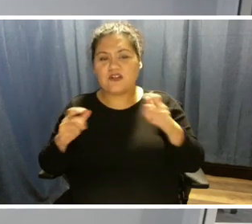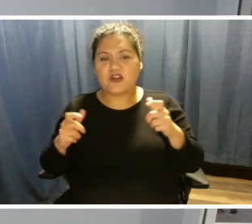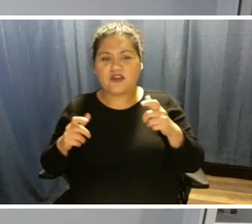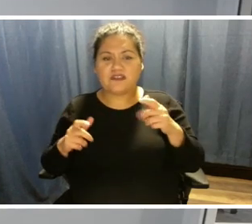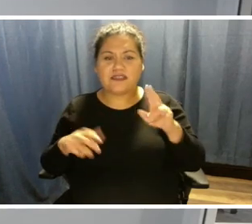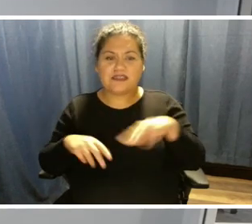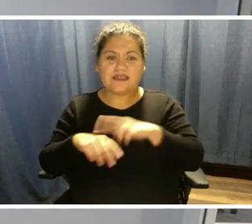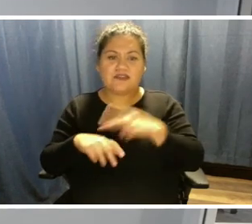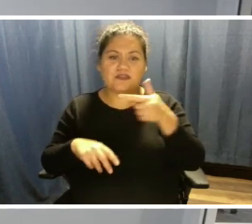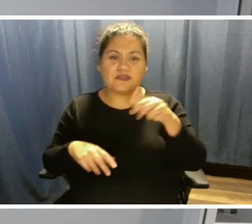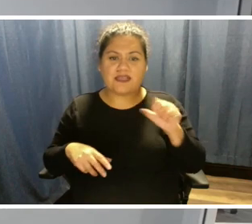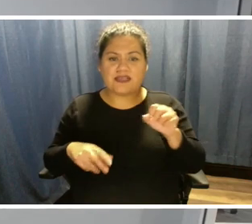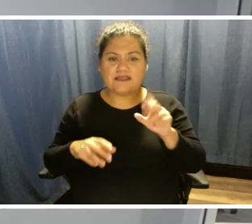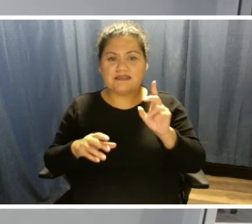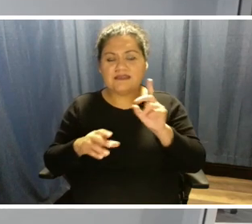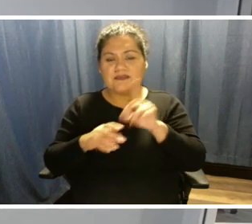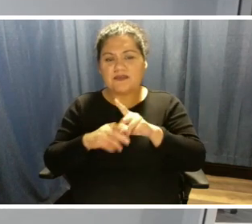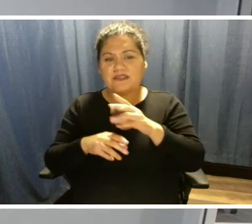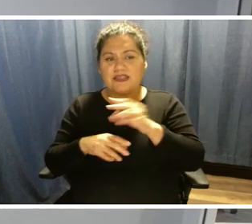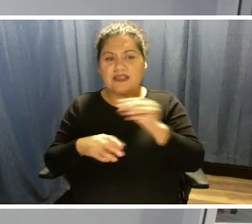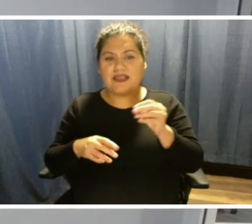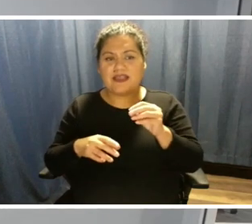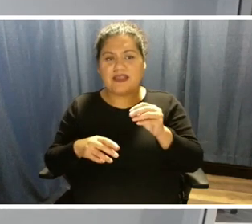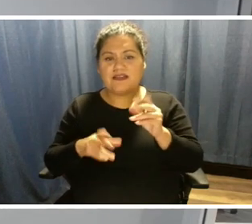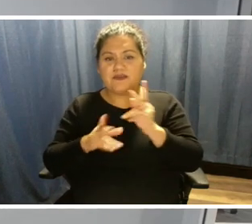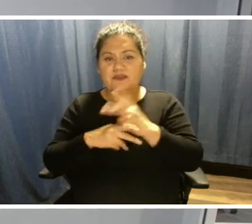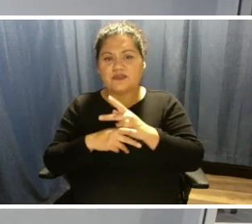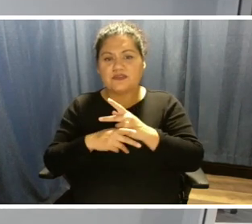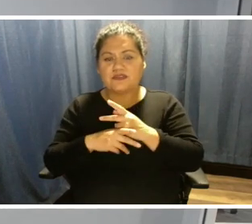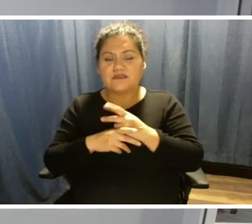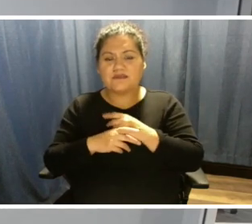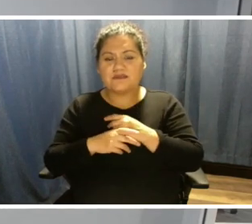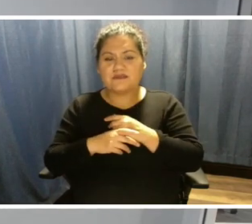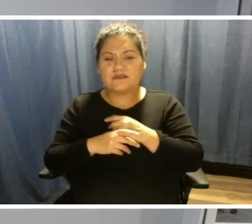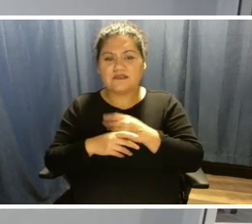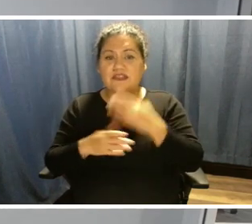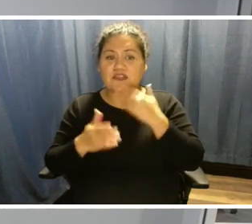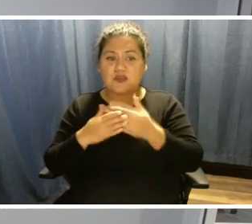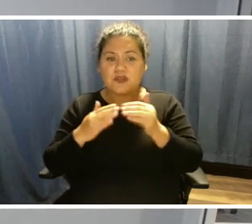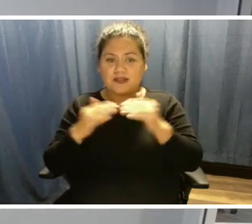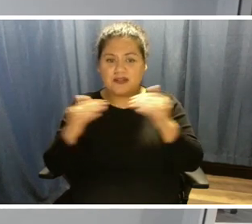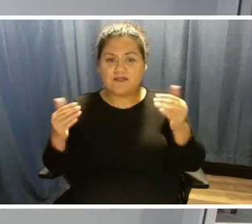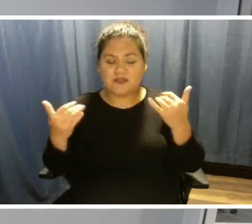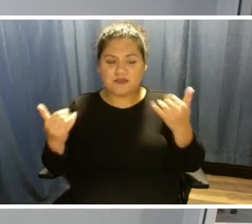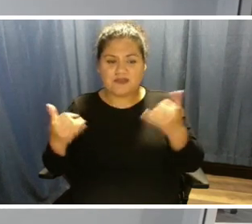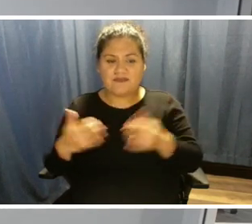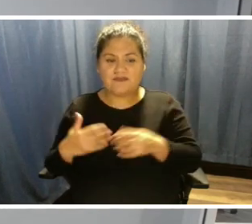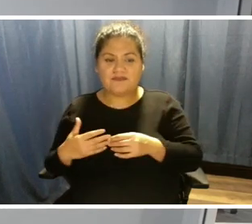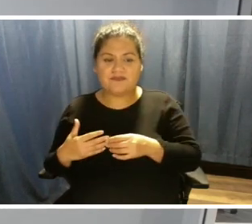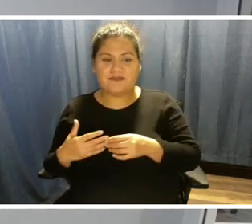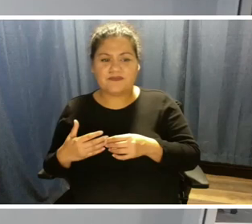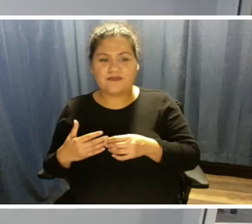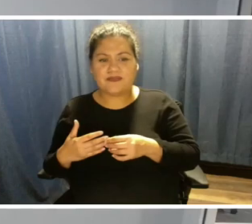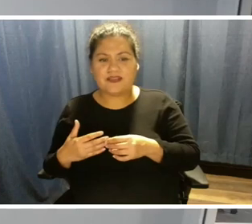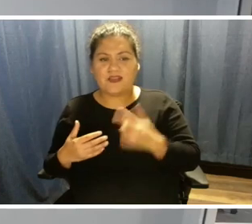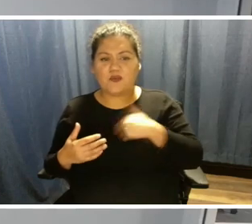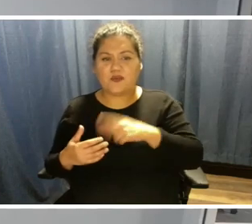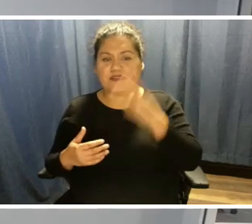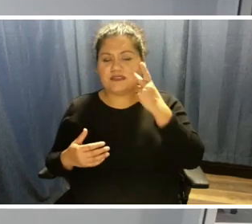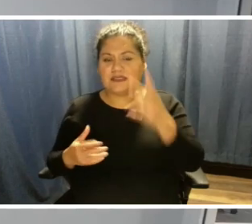deposits, and those are producing at pretty good levels right now. And we're seeing a lot of